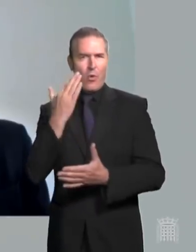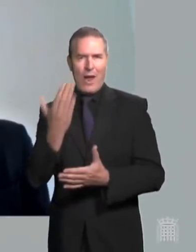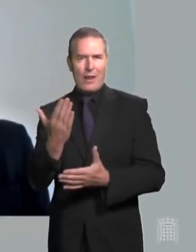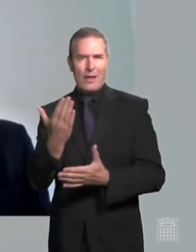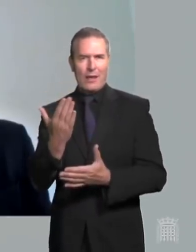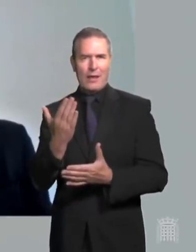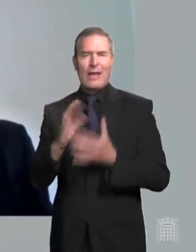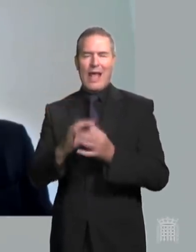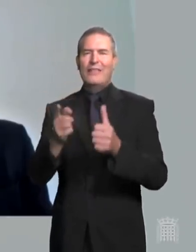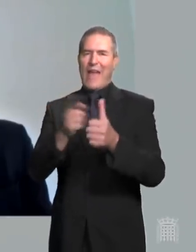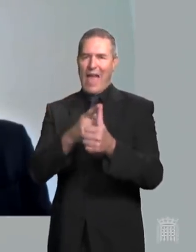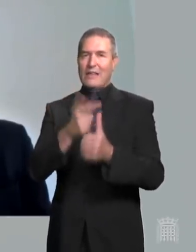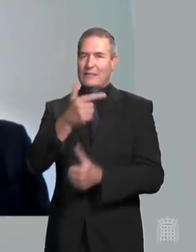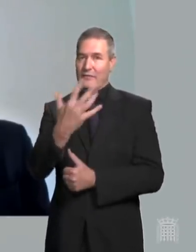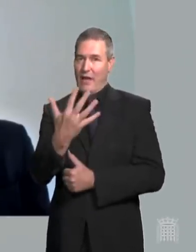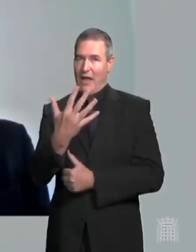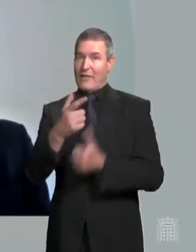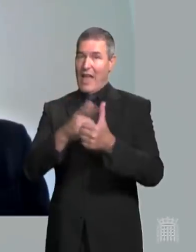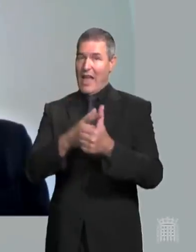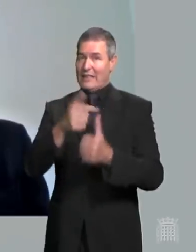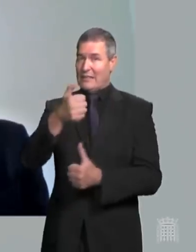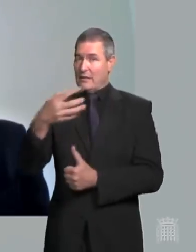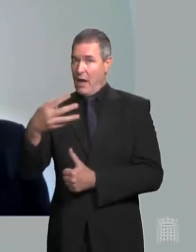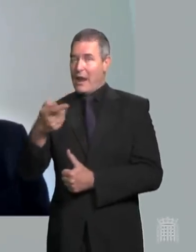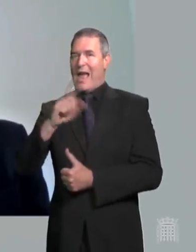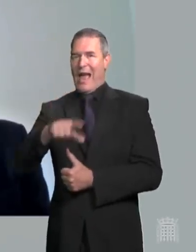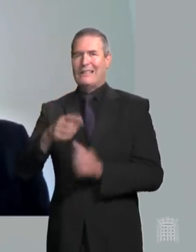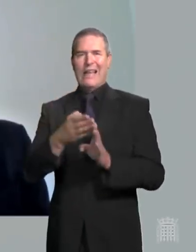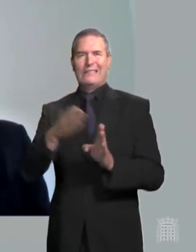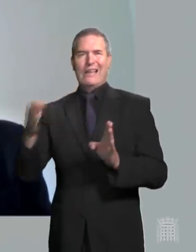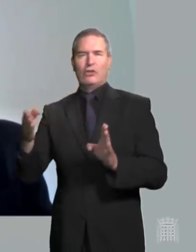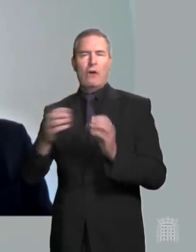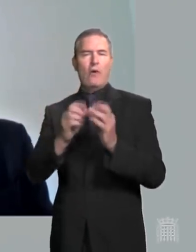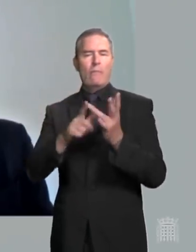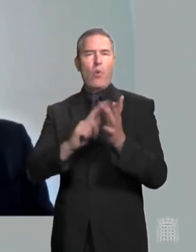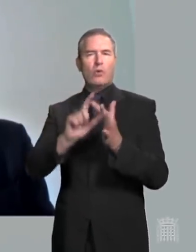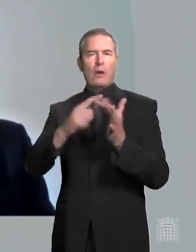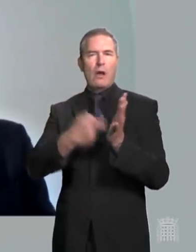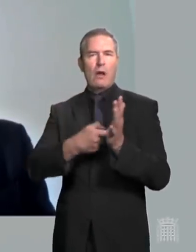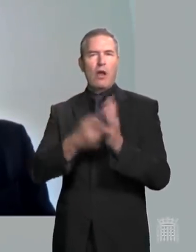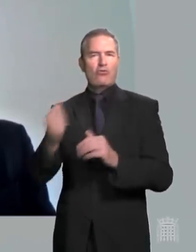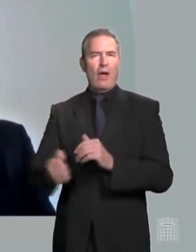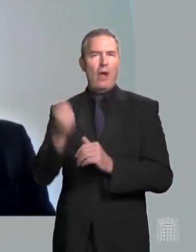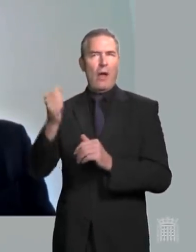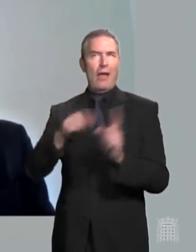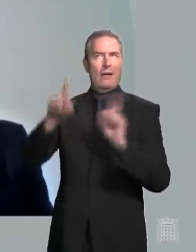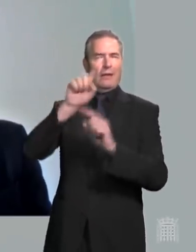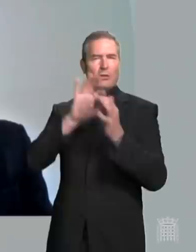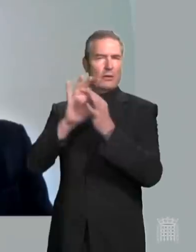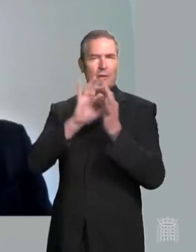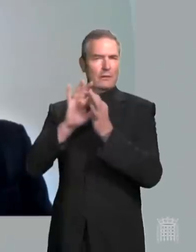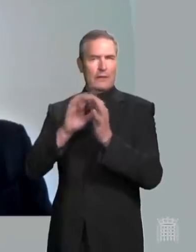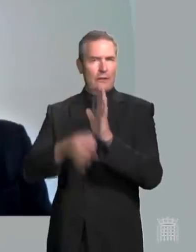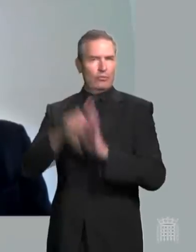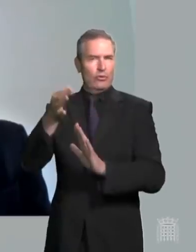made to the A75, the A69 and to the extension of the Borders Railway. Does the Prime Minister support such investment?